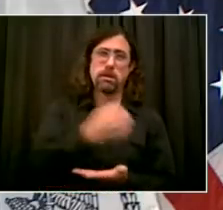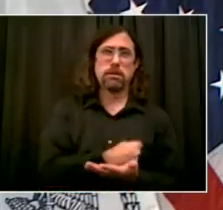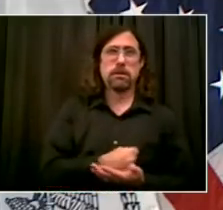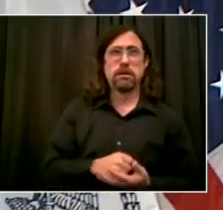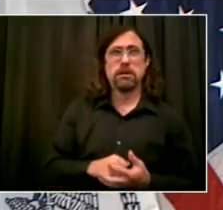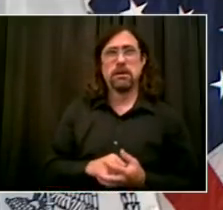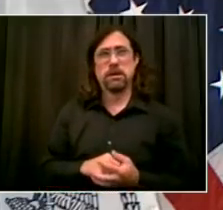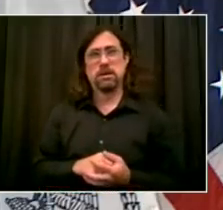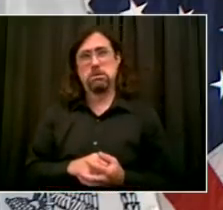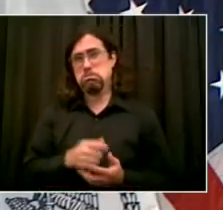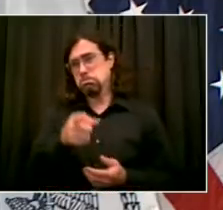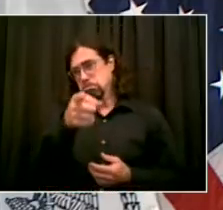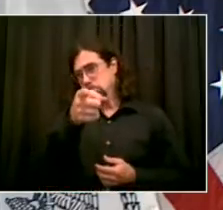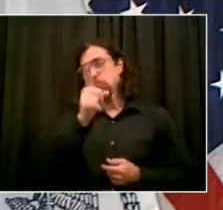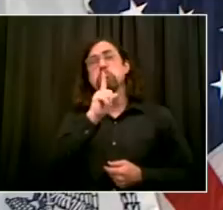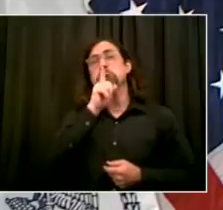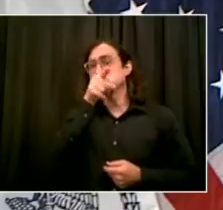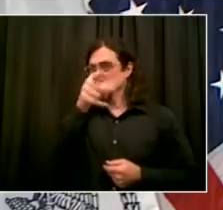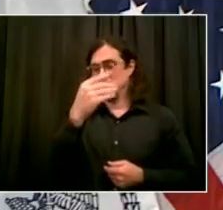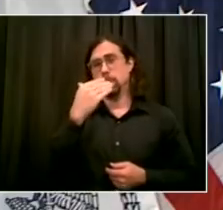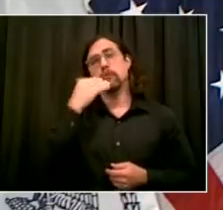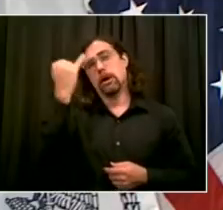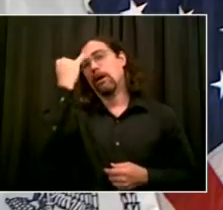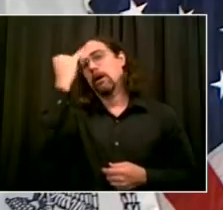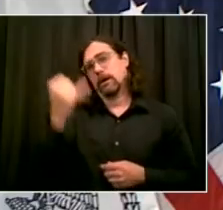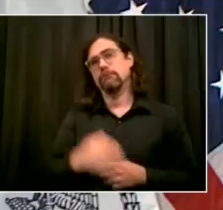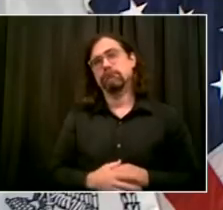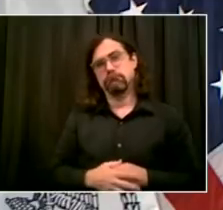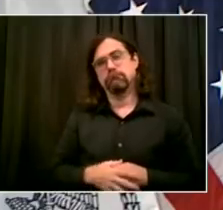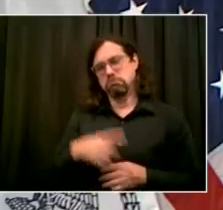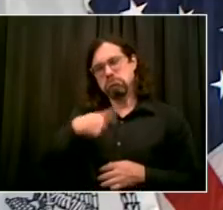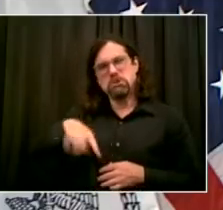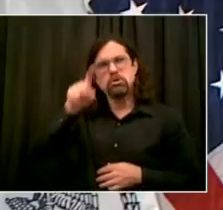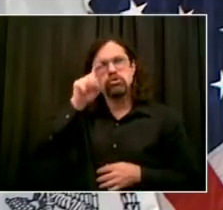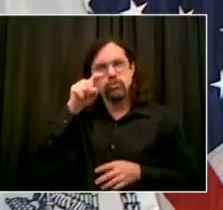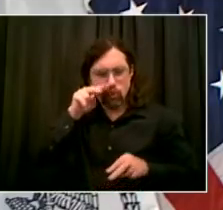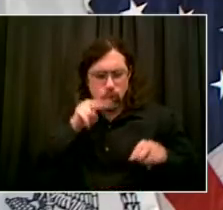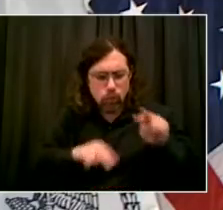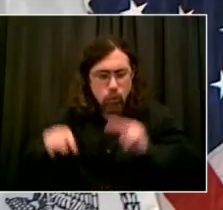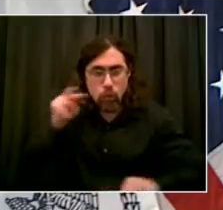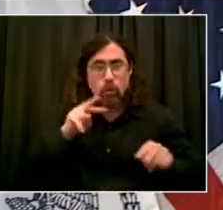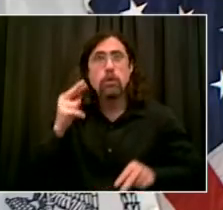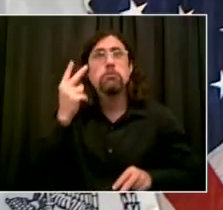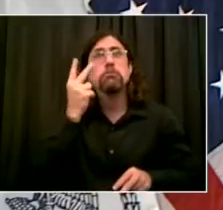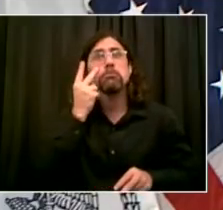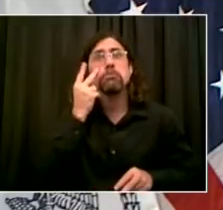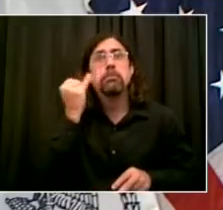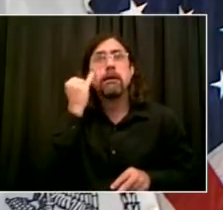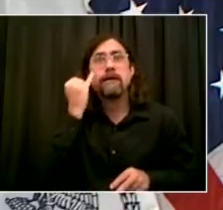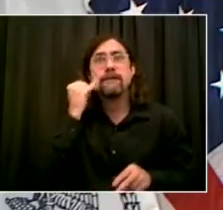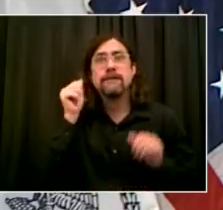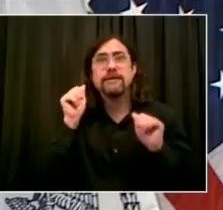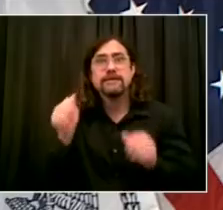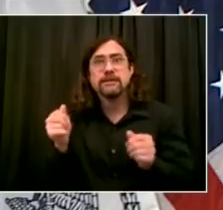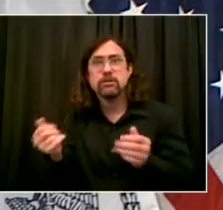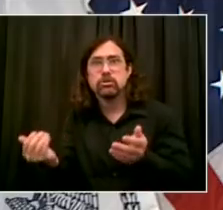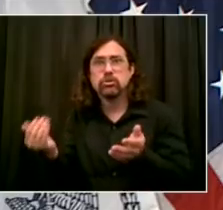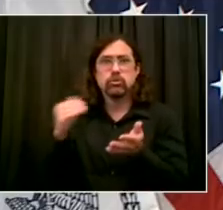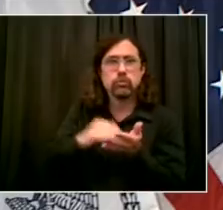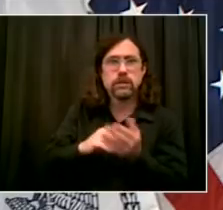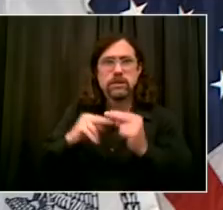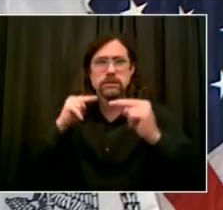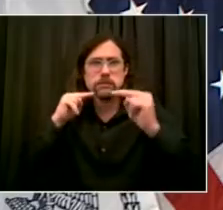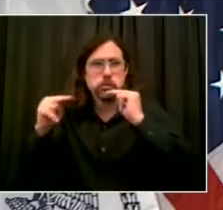Following up on that same thing, and you've already answered some of what I'm going to ask you, and I'm not raising this because I was raised to hate Yankees,